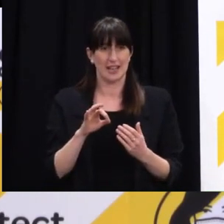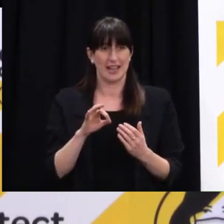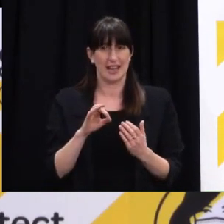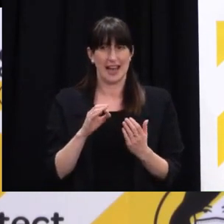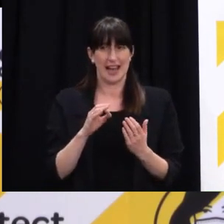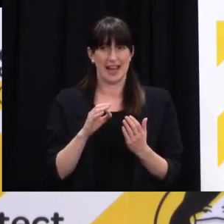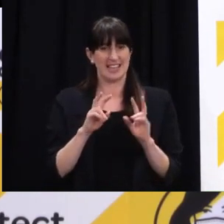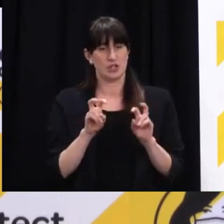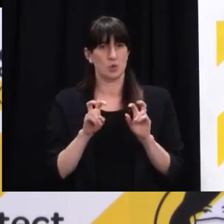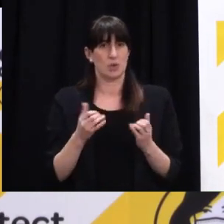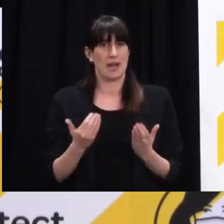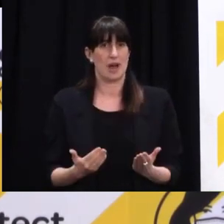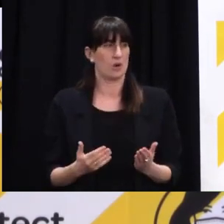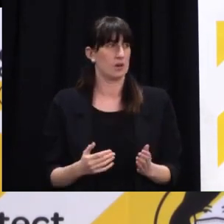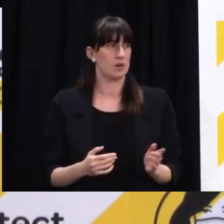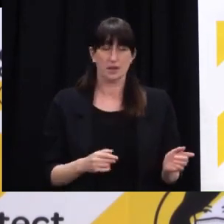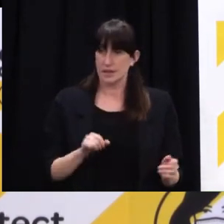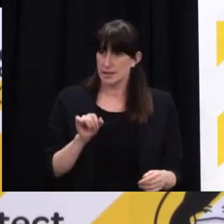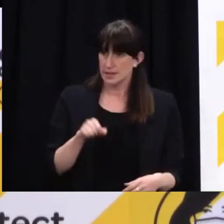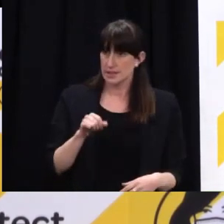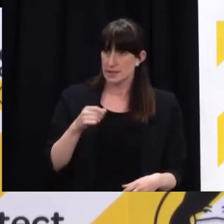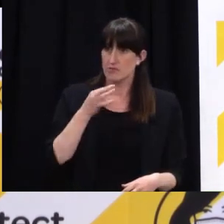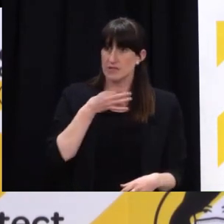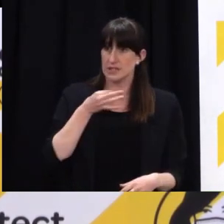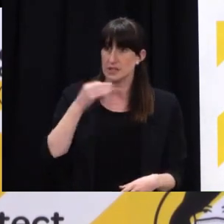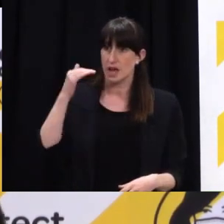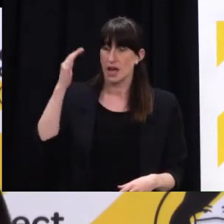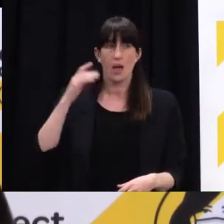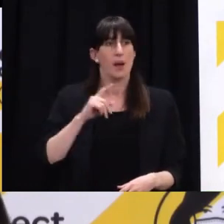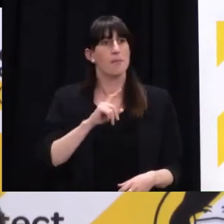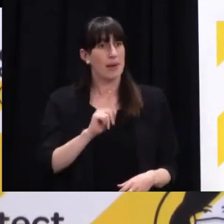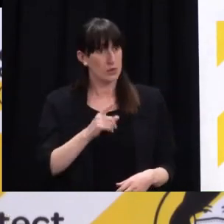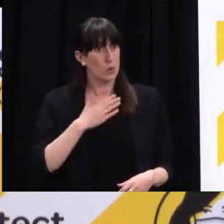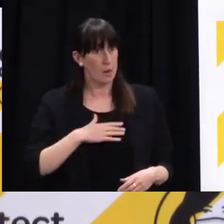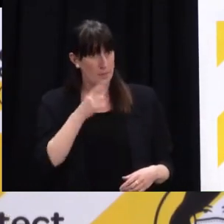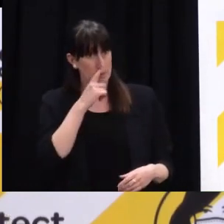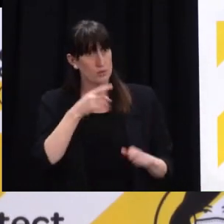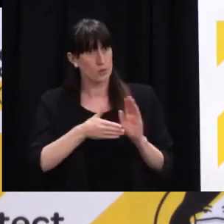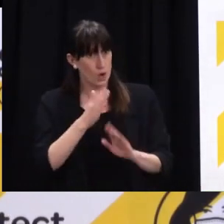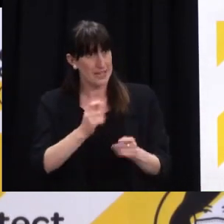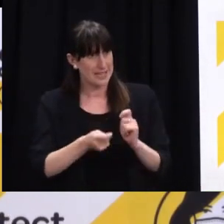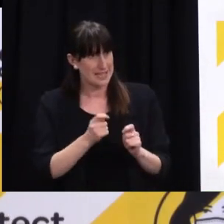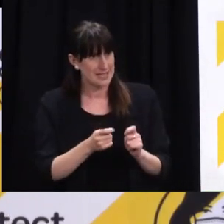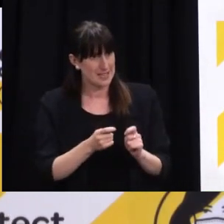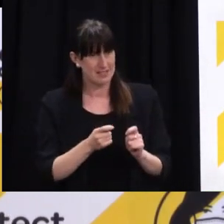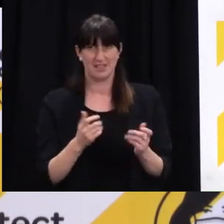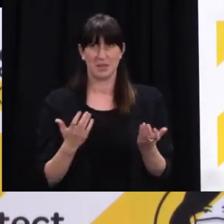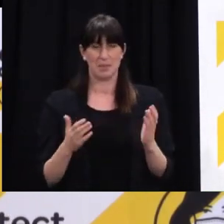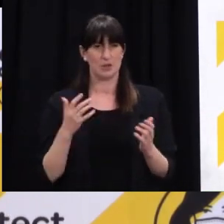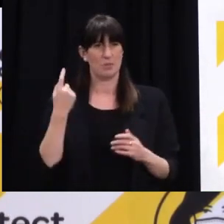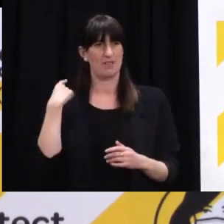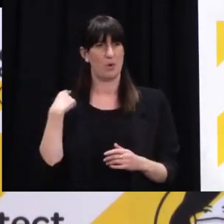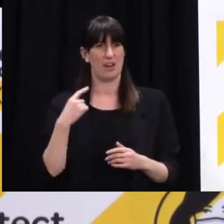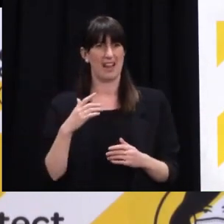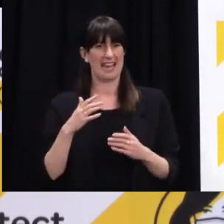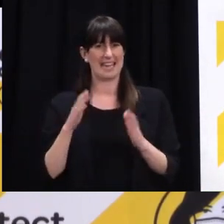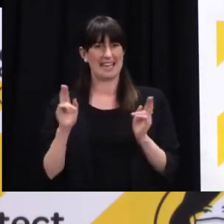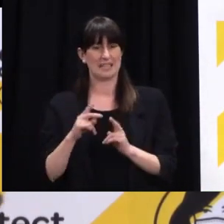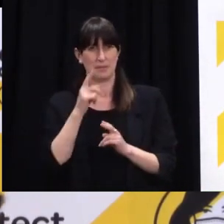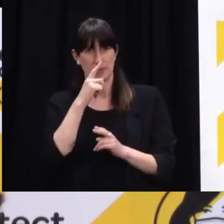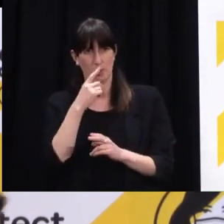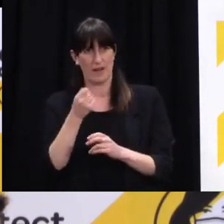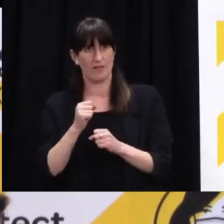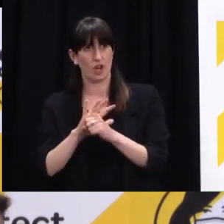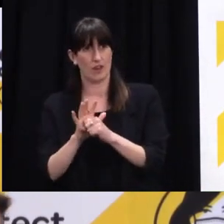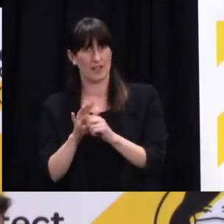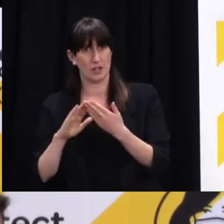is a factor now because the risk has increased. Go get a pre-departure test. That's right. We have, as I said, we